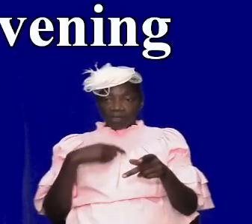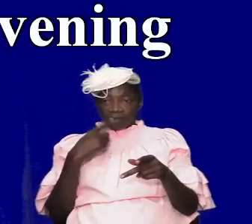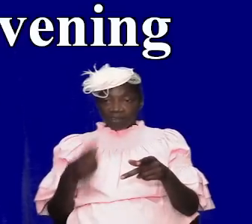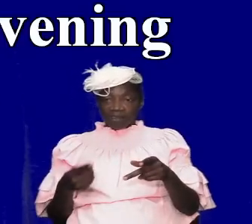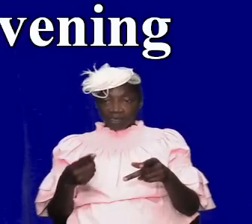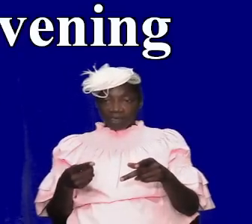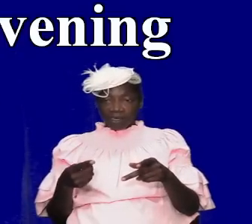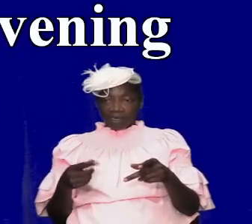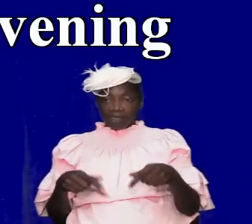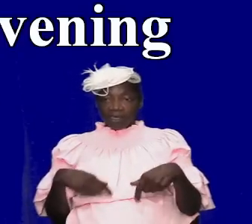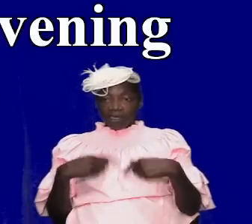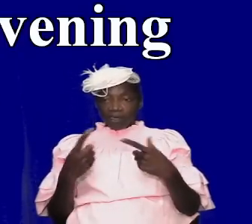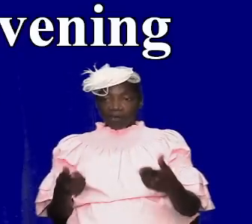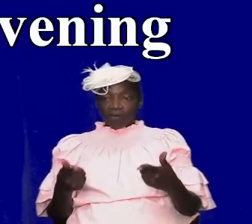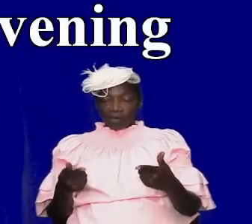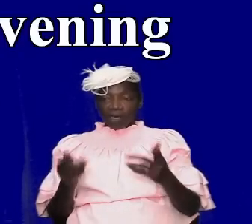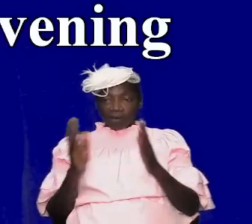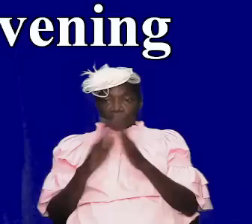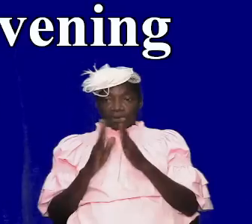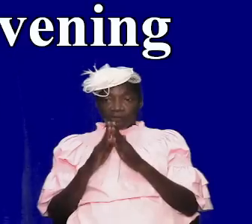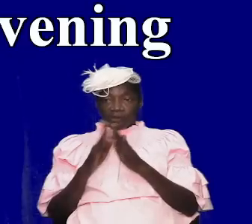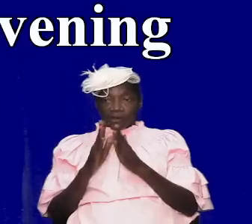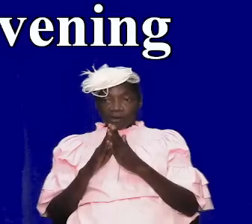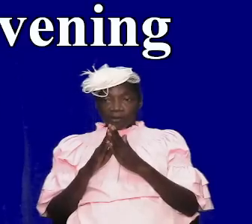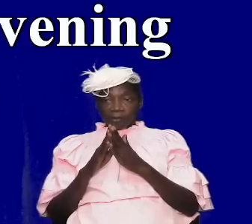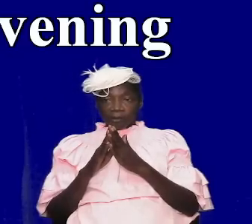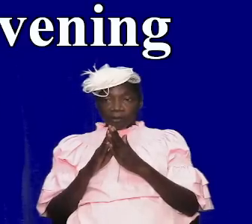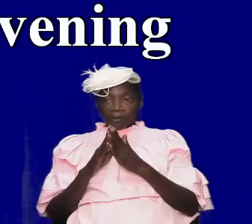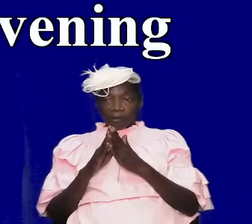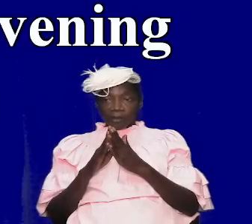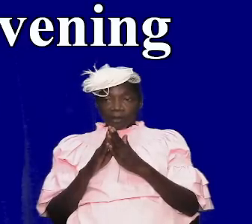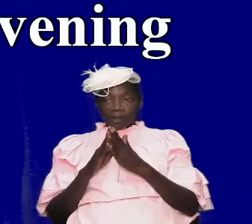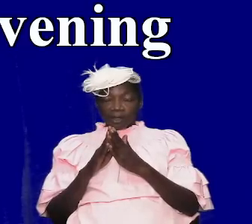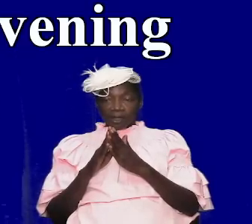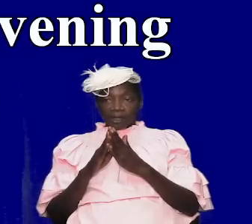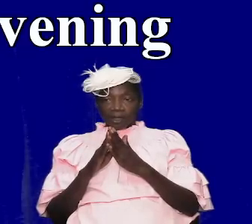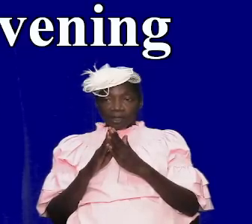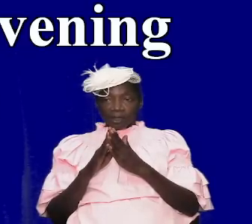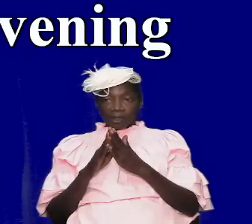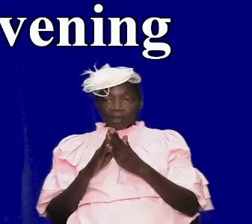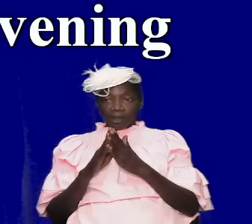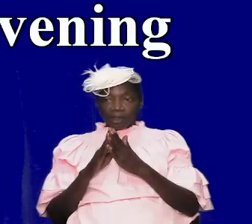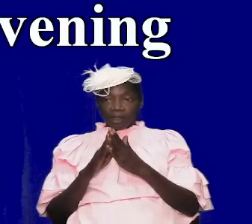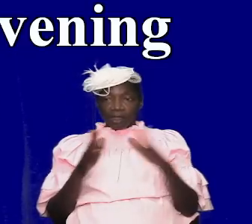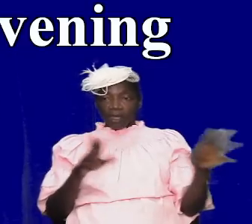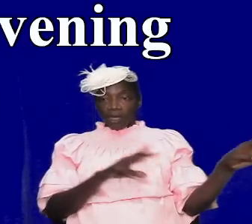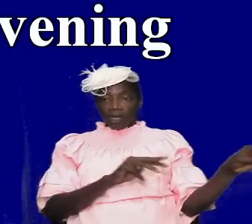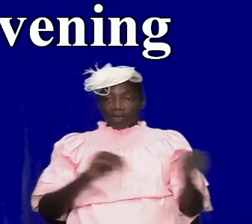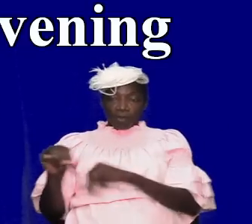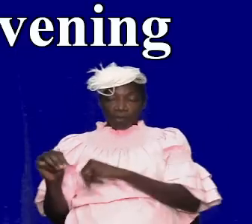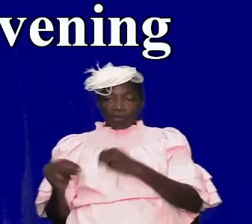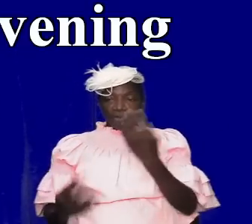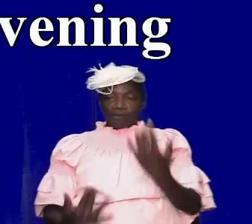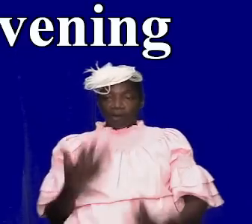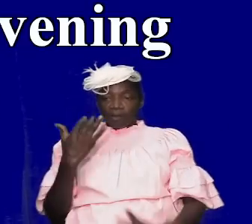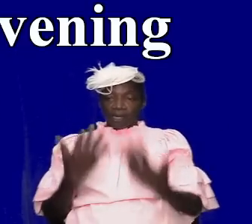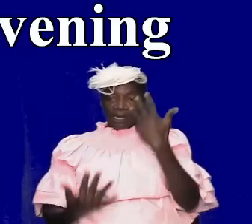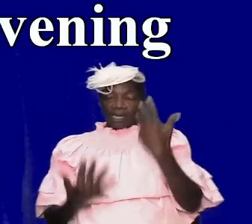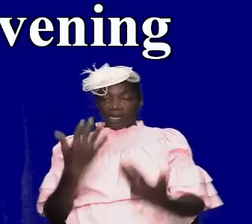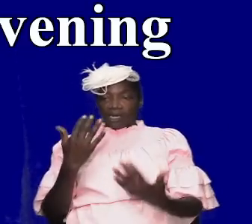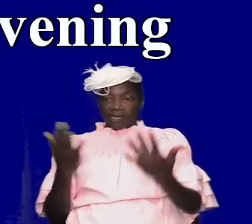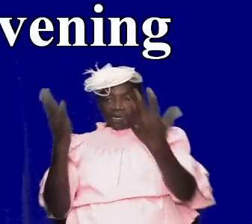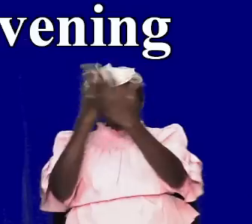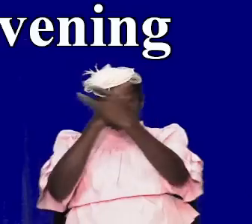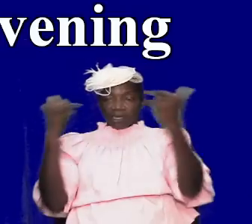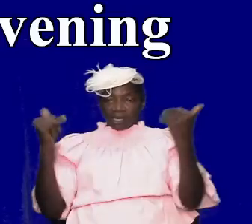things that you can go here and they pray for you and you're transferred from hell to paradise and all